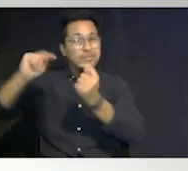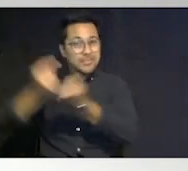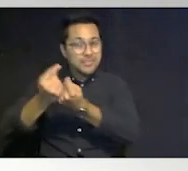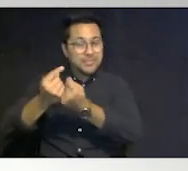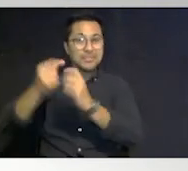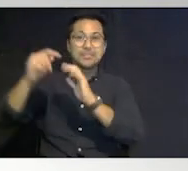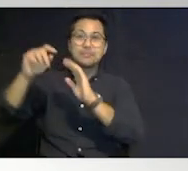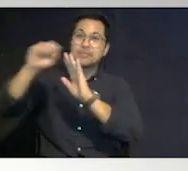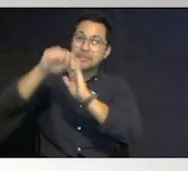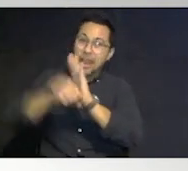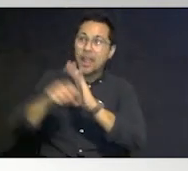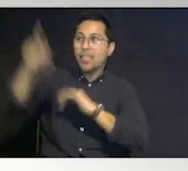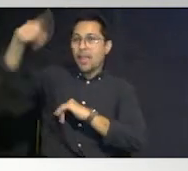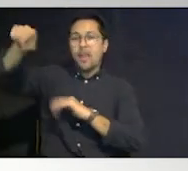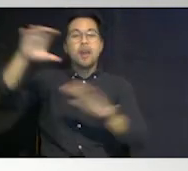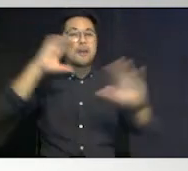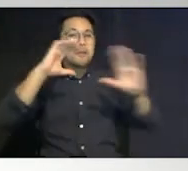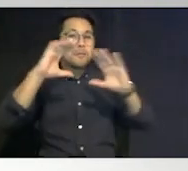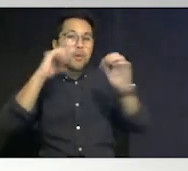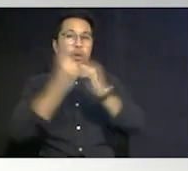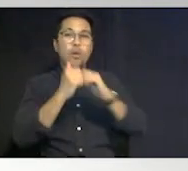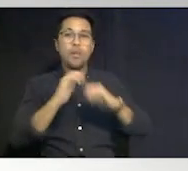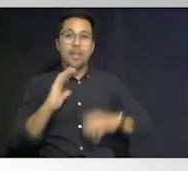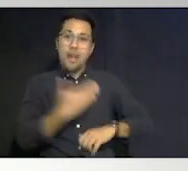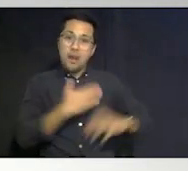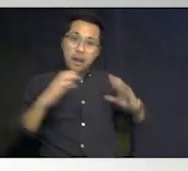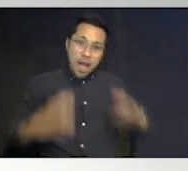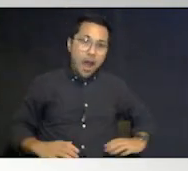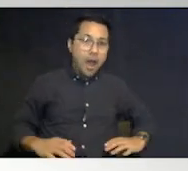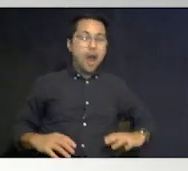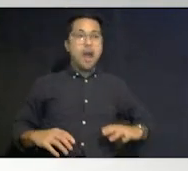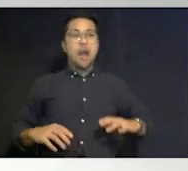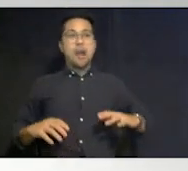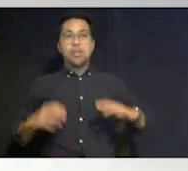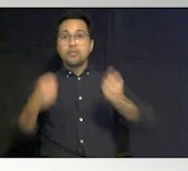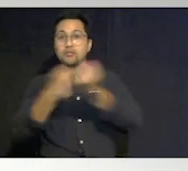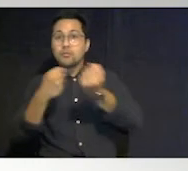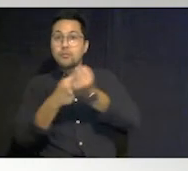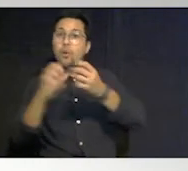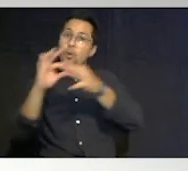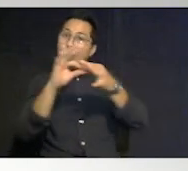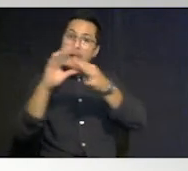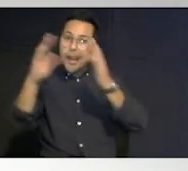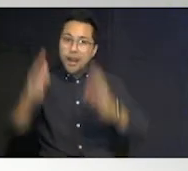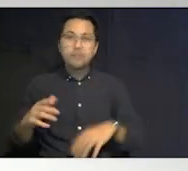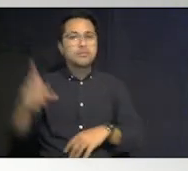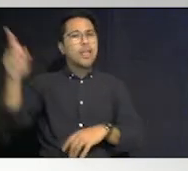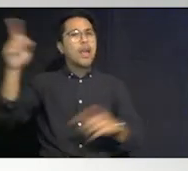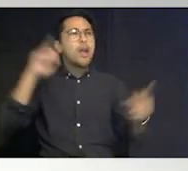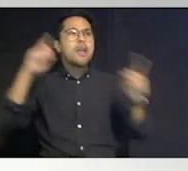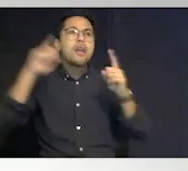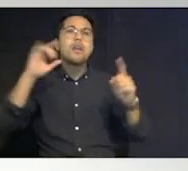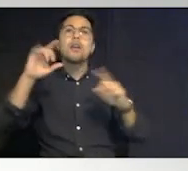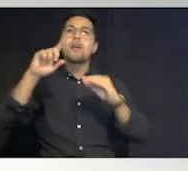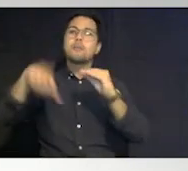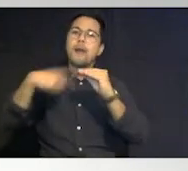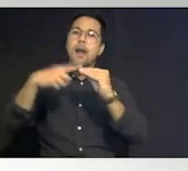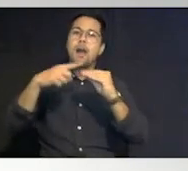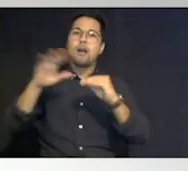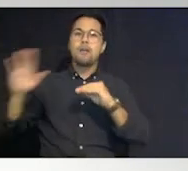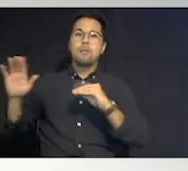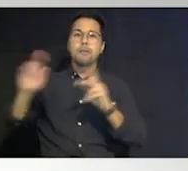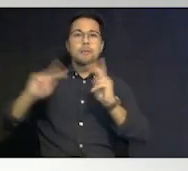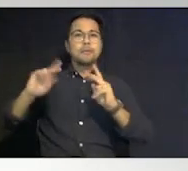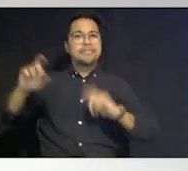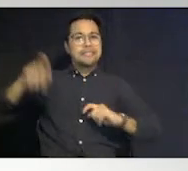our clients they're communicating with the waiver support coordinators they're hearing about unmet needs and it is really important